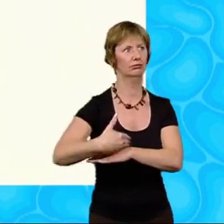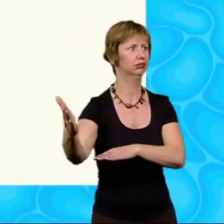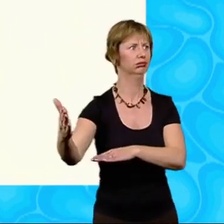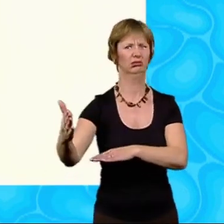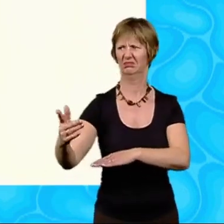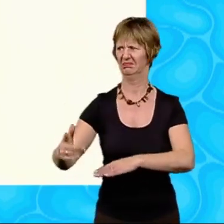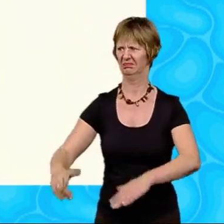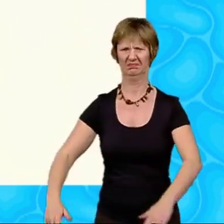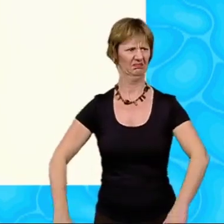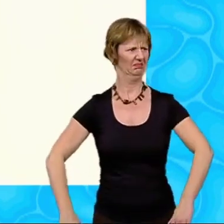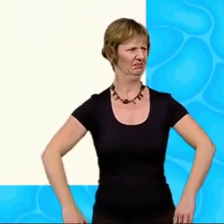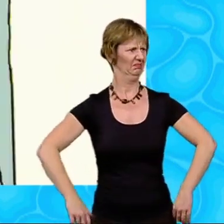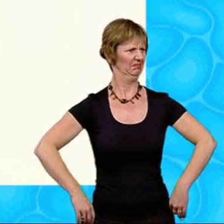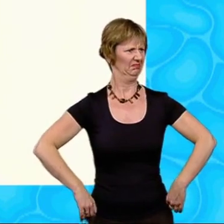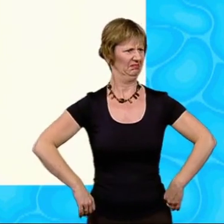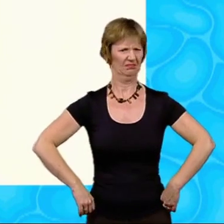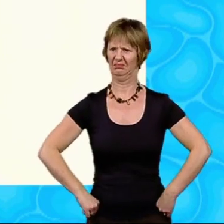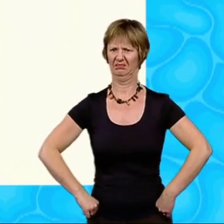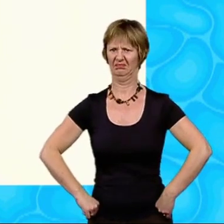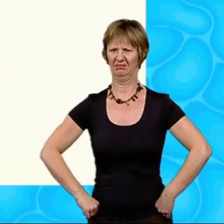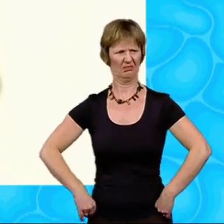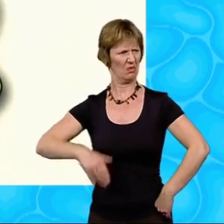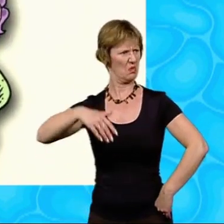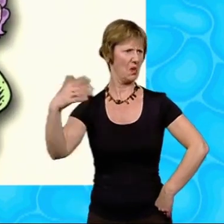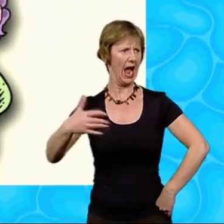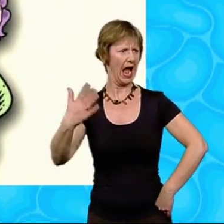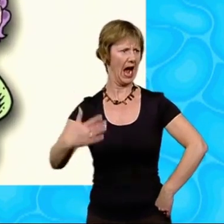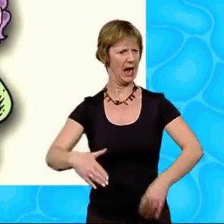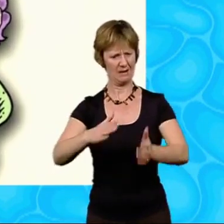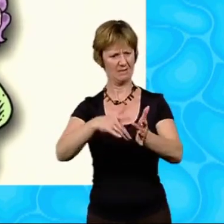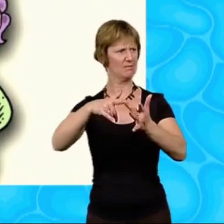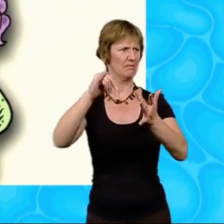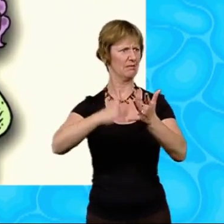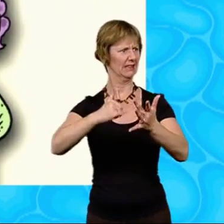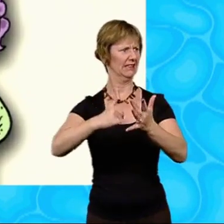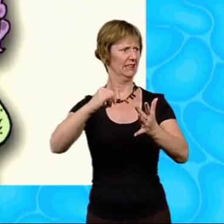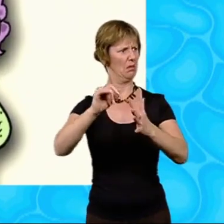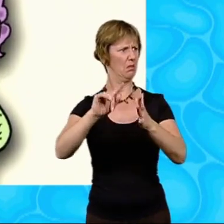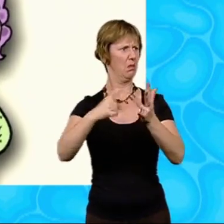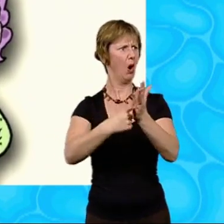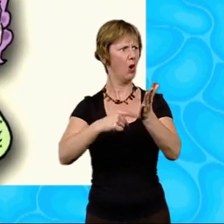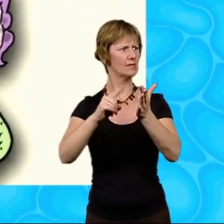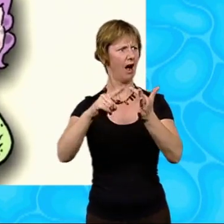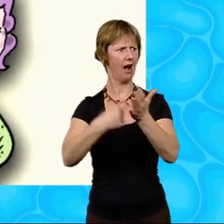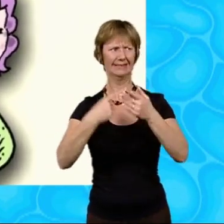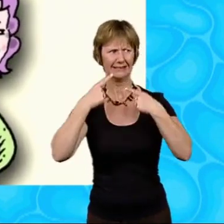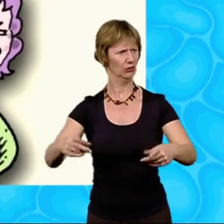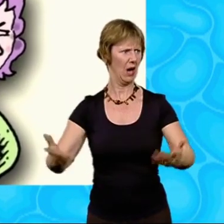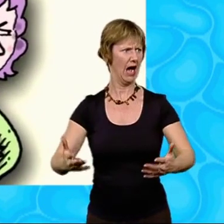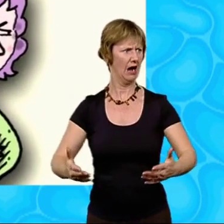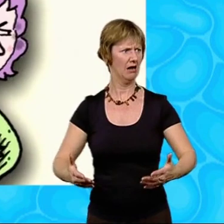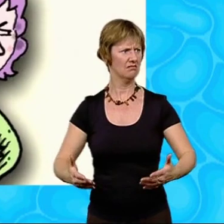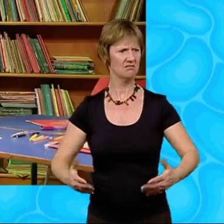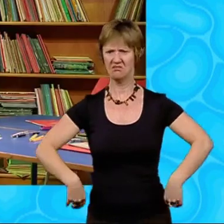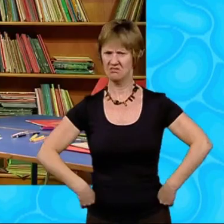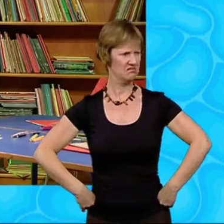flung open and there stood Mrs Spratt. Where's Miss Porter? she asked no one in